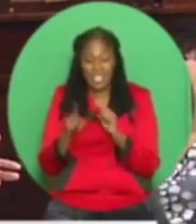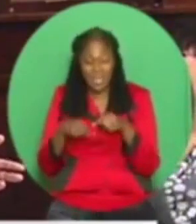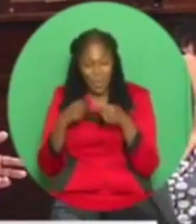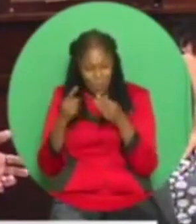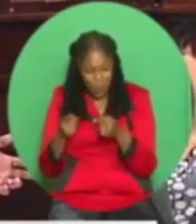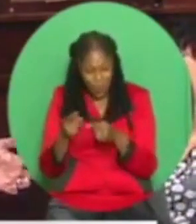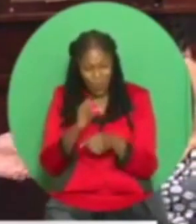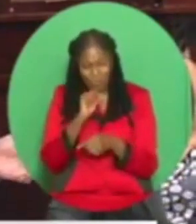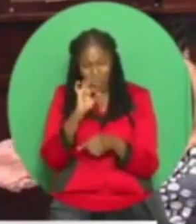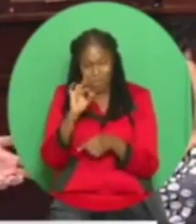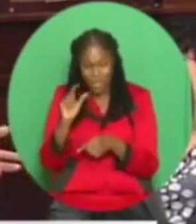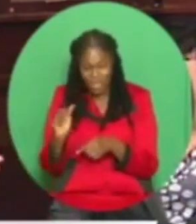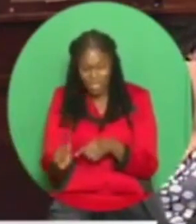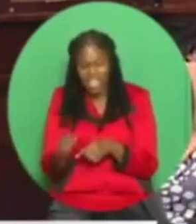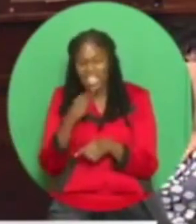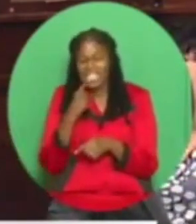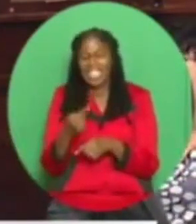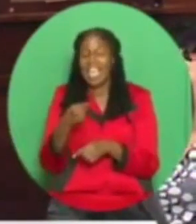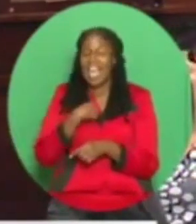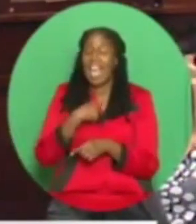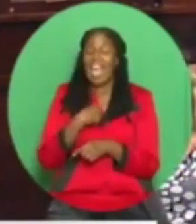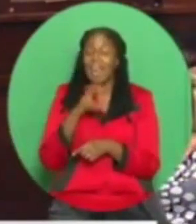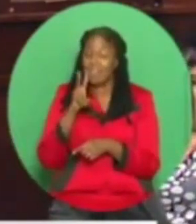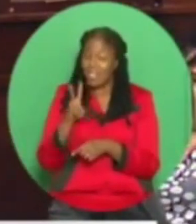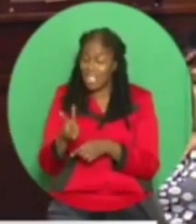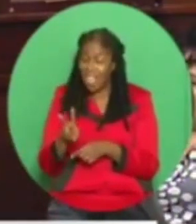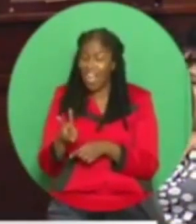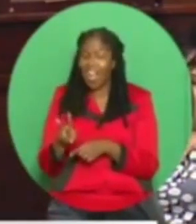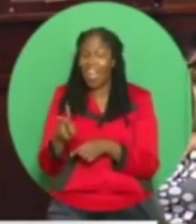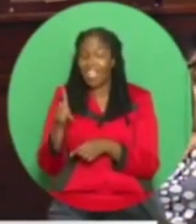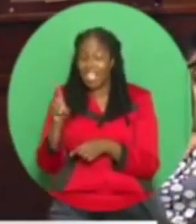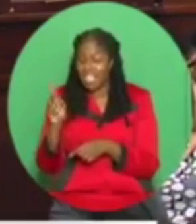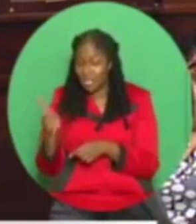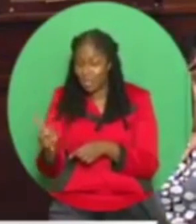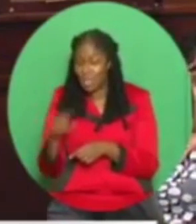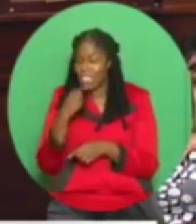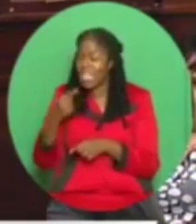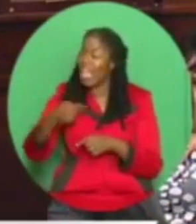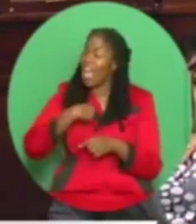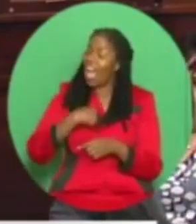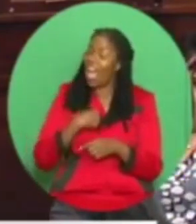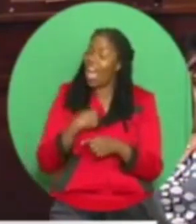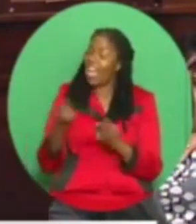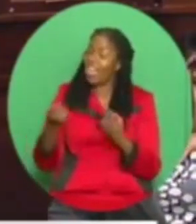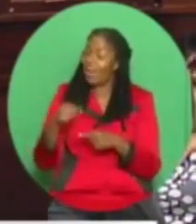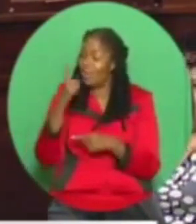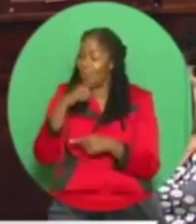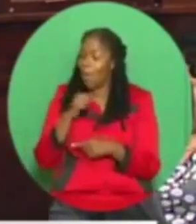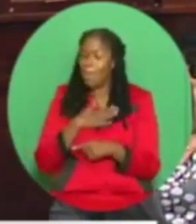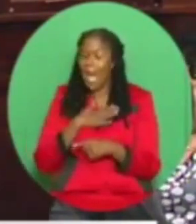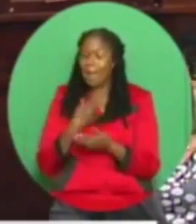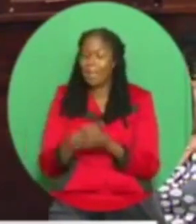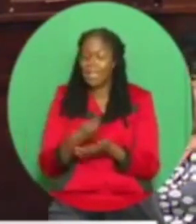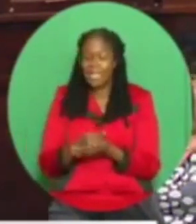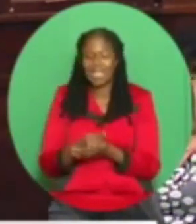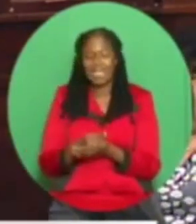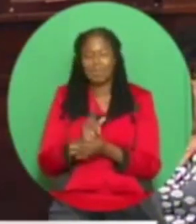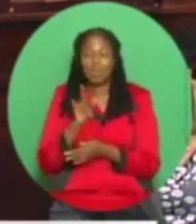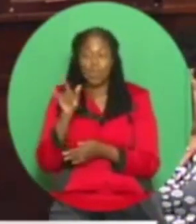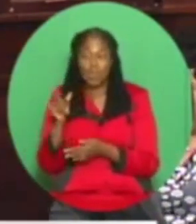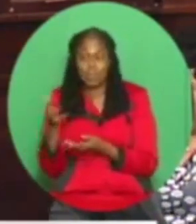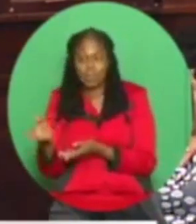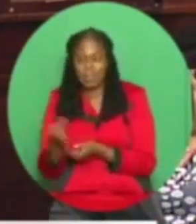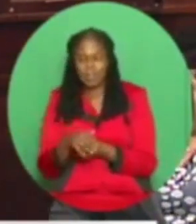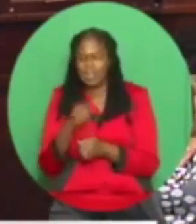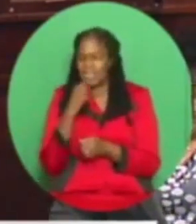money. But I can't do that. I was tempted to do it, but I can't. And I won't do that, Madam Speaker. I won't. Madam Speaker, I won't. I don't want to